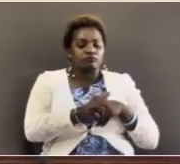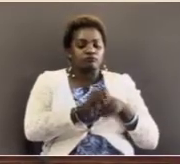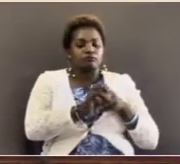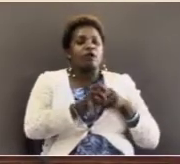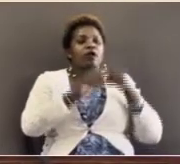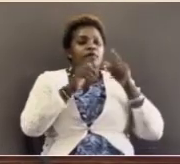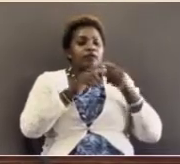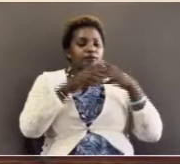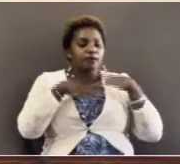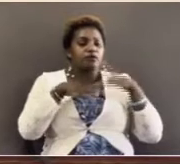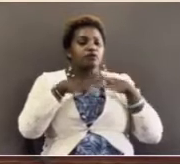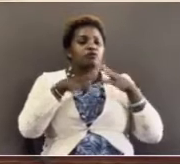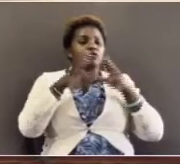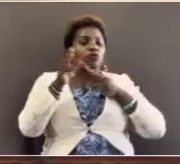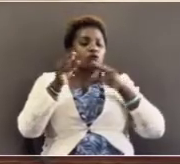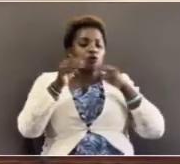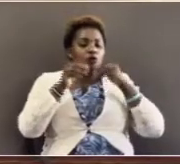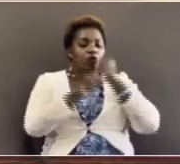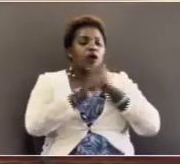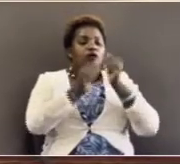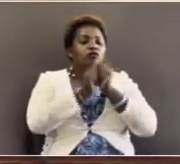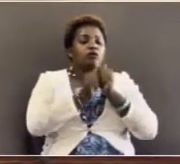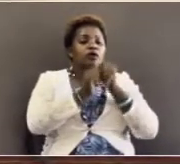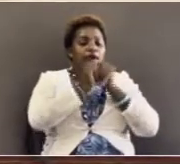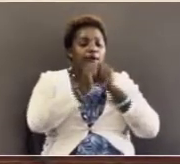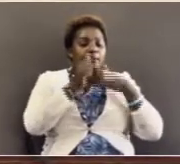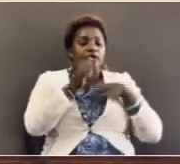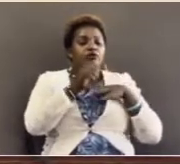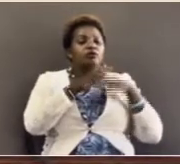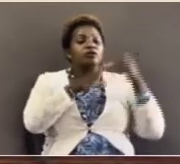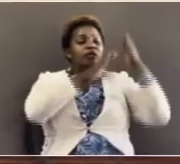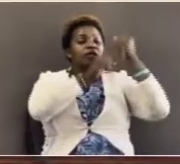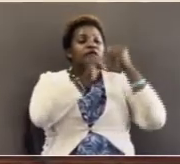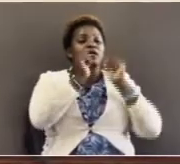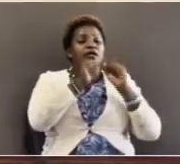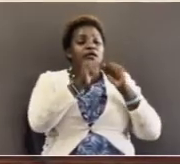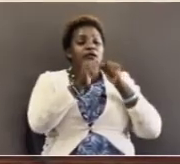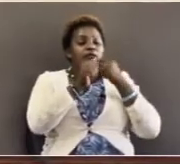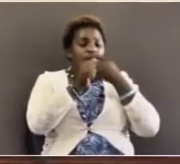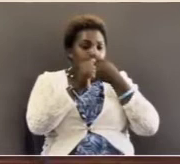And this companion, since he was trusted, decided, Okay,